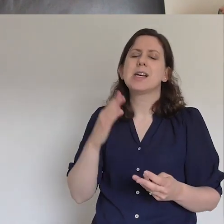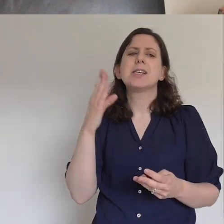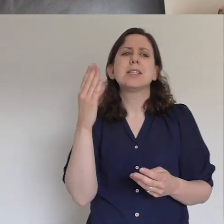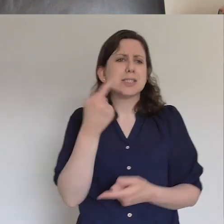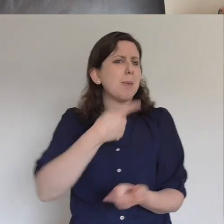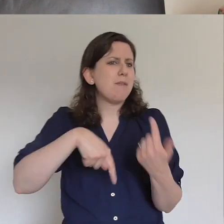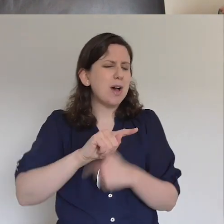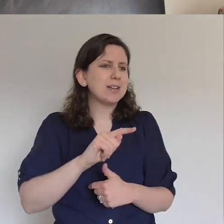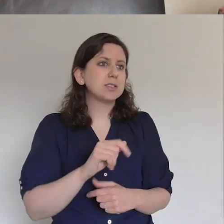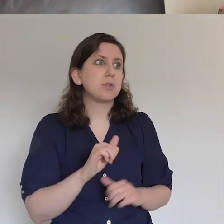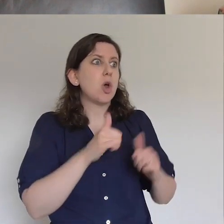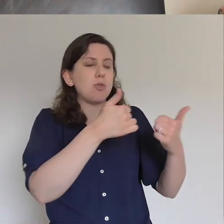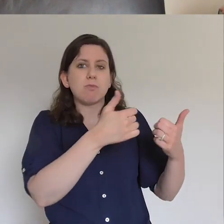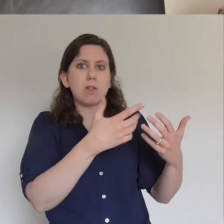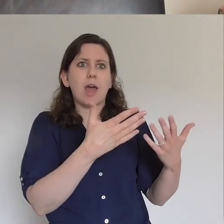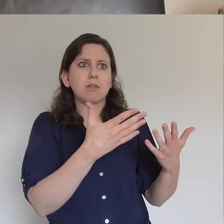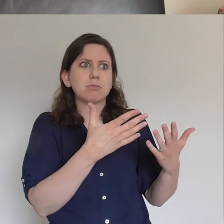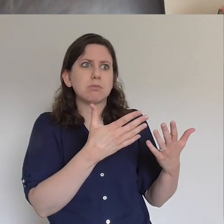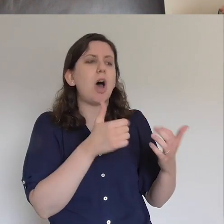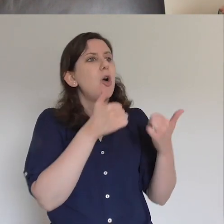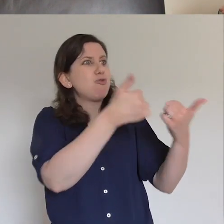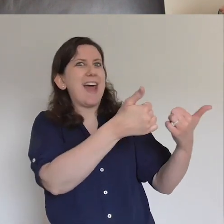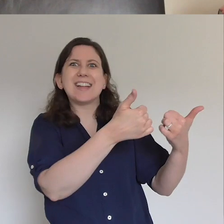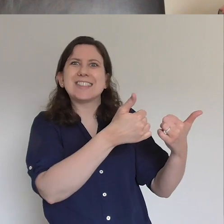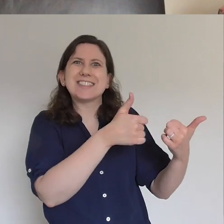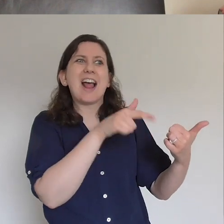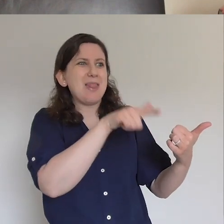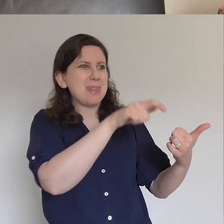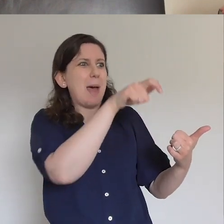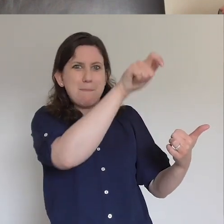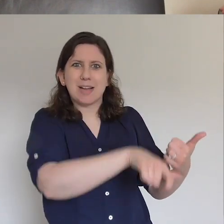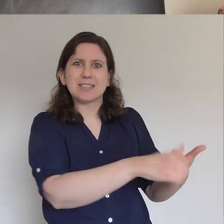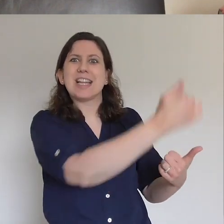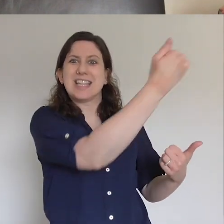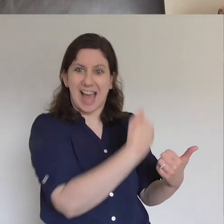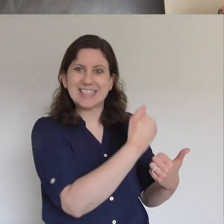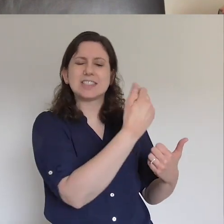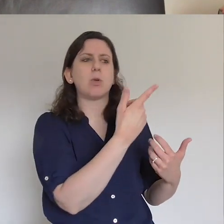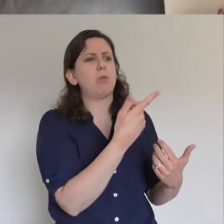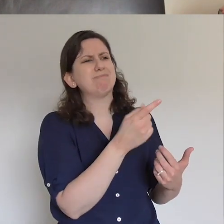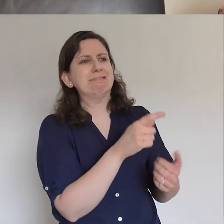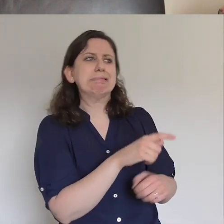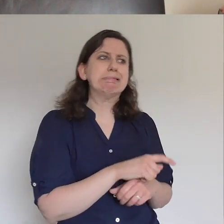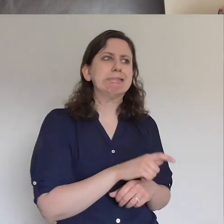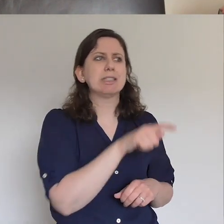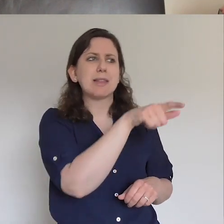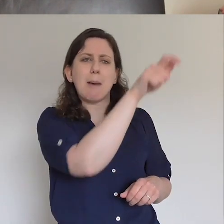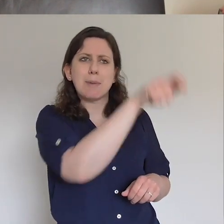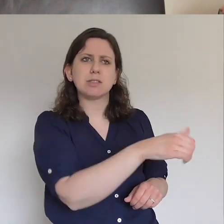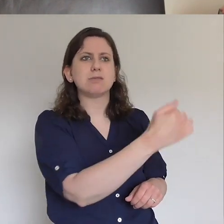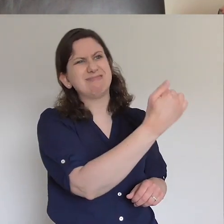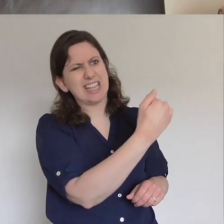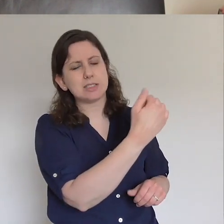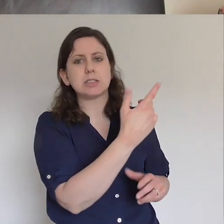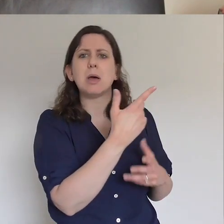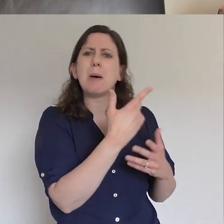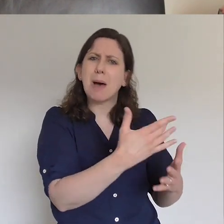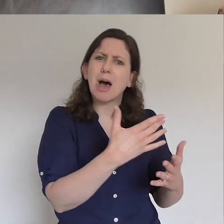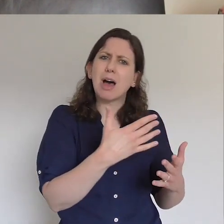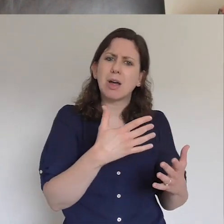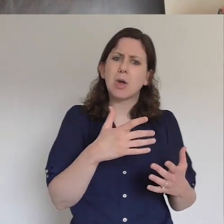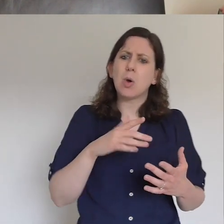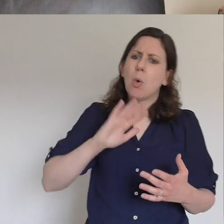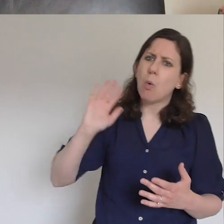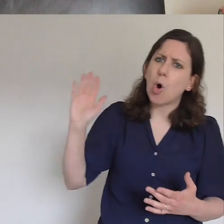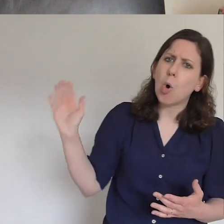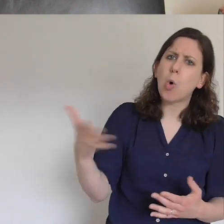yeses or healthy maybes or whatever. But the whole church needs to be released in the whole way to reach everyone. It's a bit like if you put grains of sand under a microscope